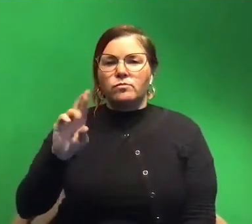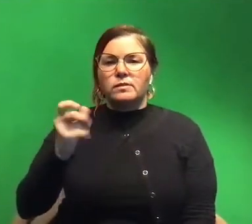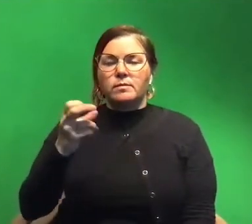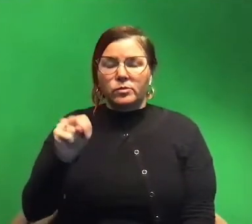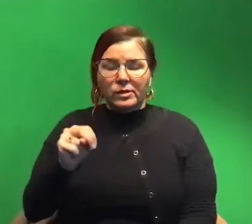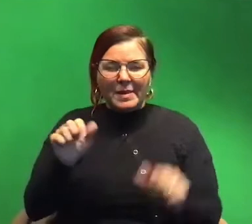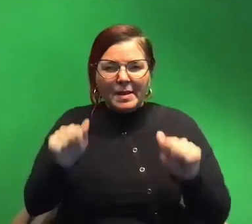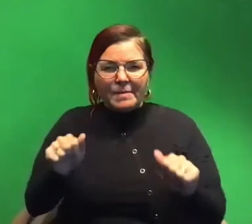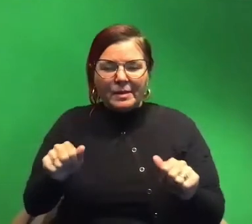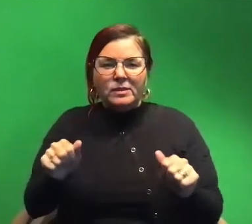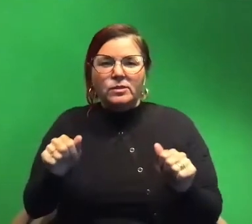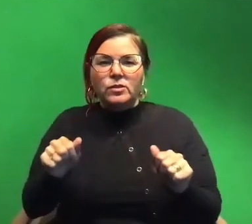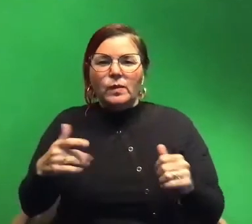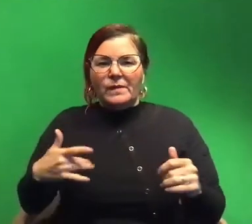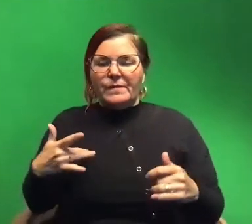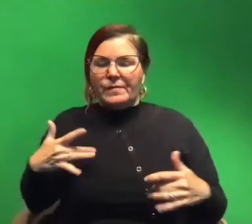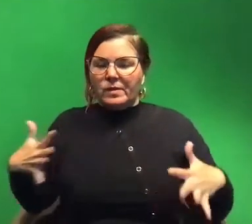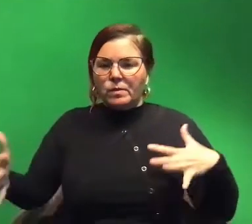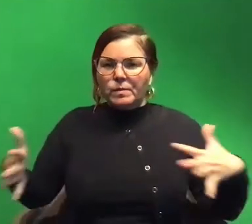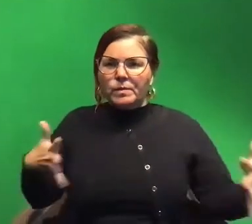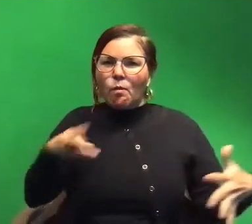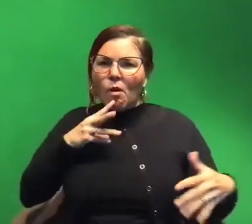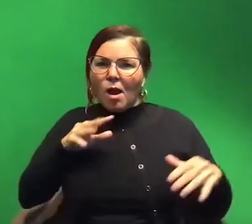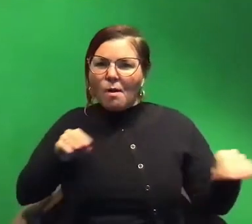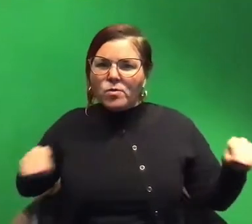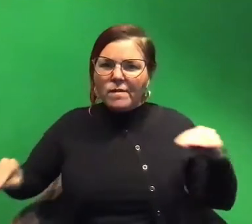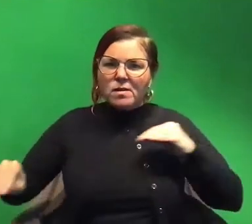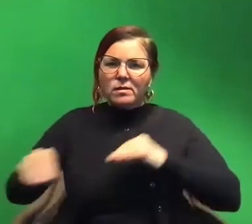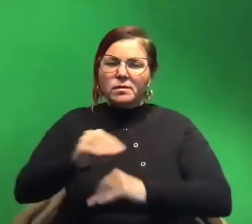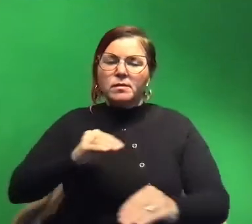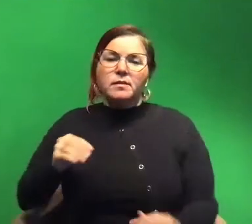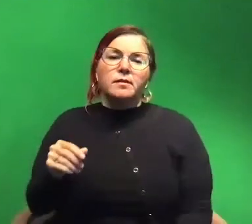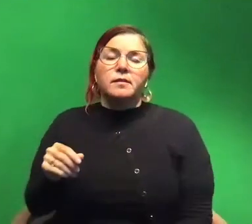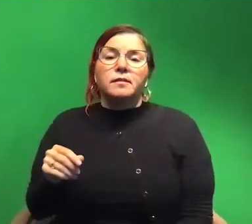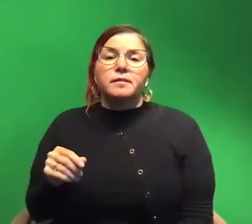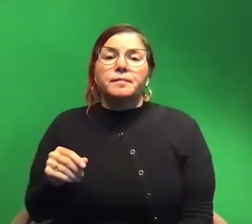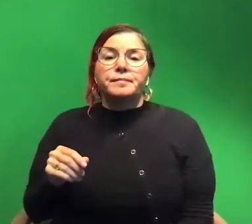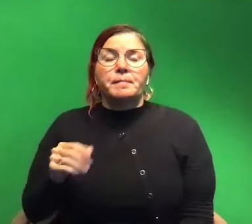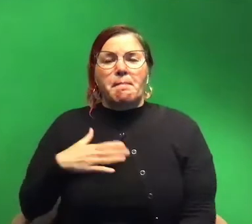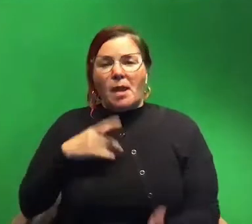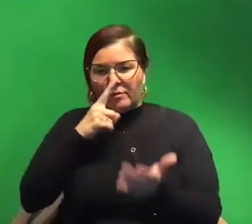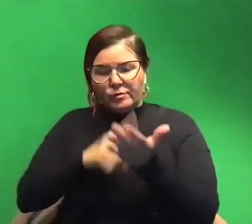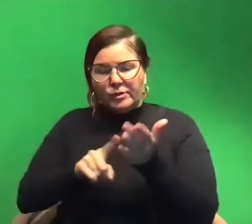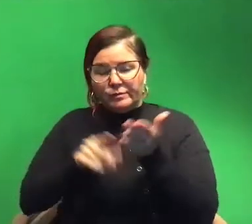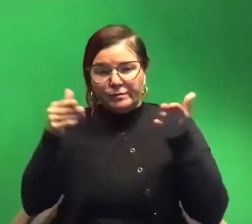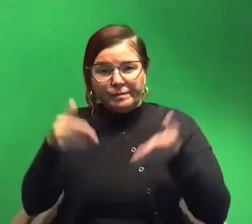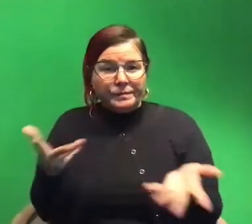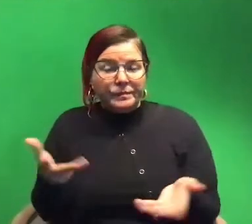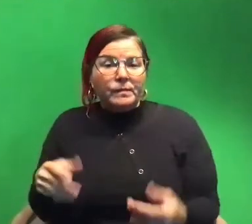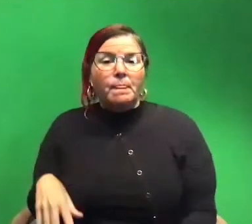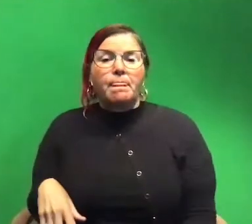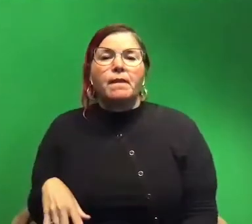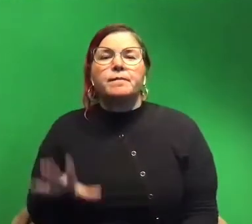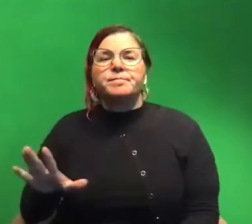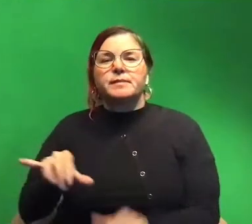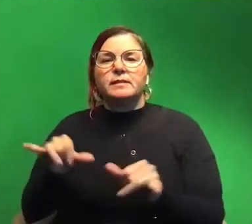to feel how the water is moving around them. So what my research was actually focused on was a system called